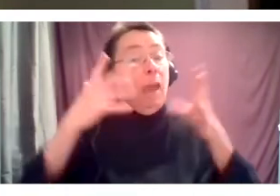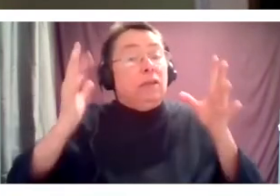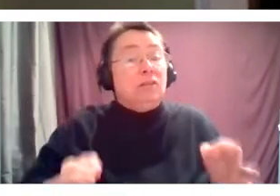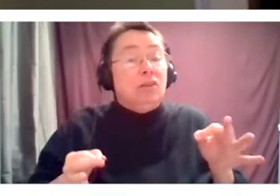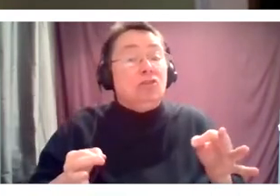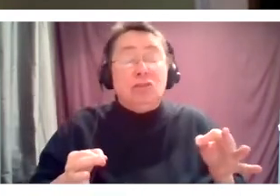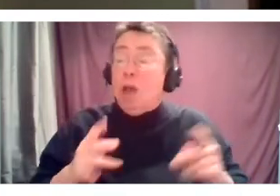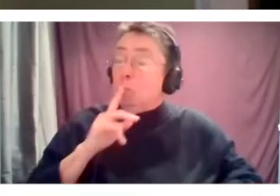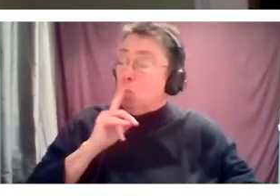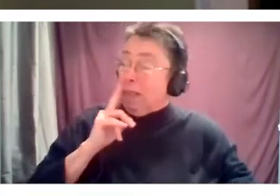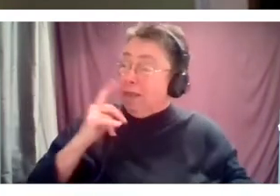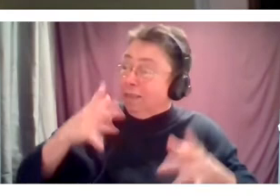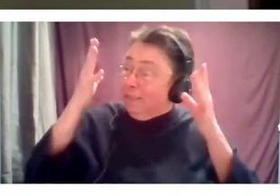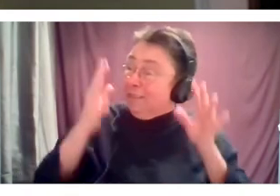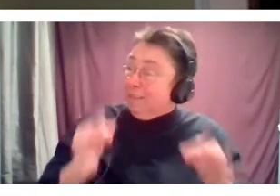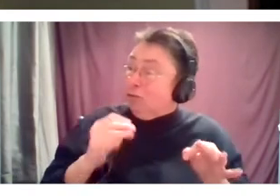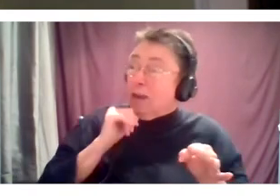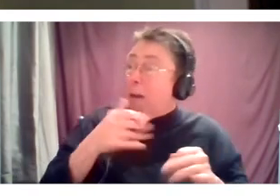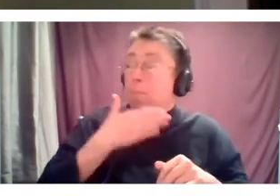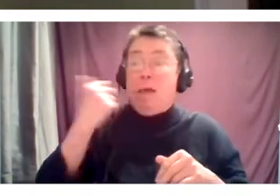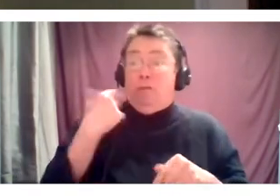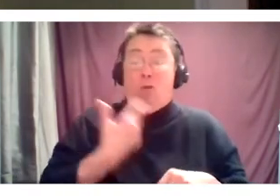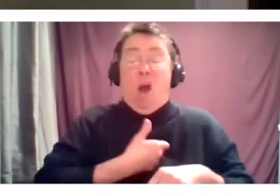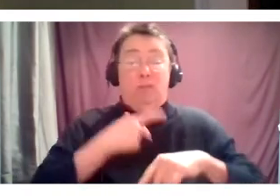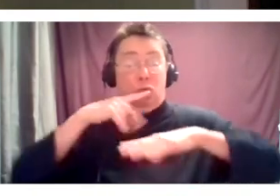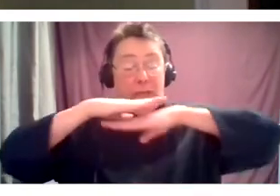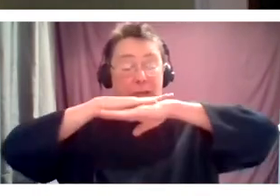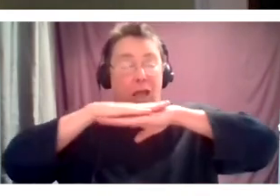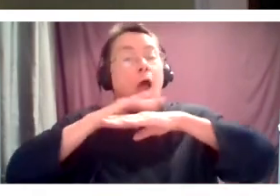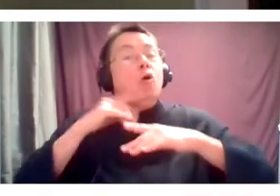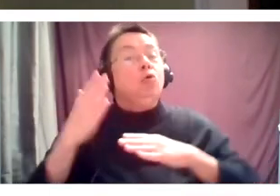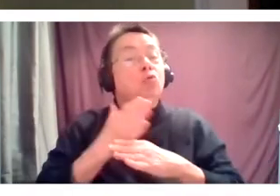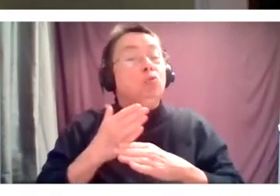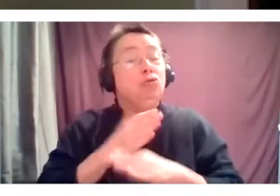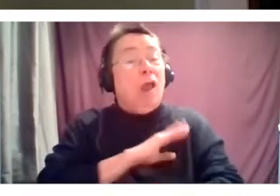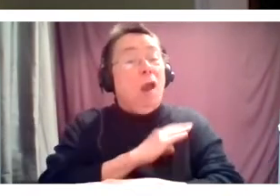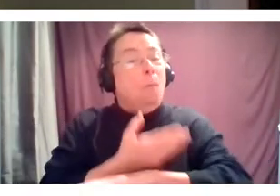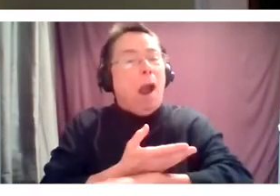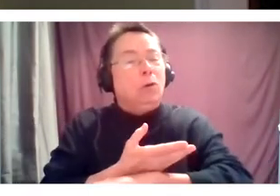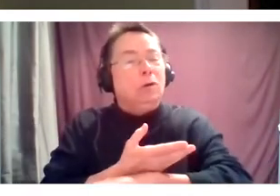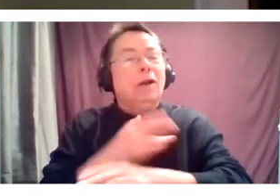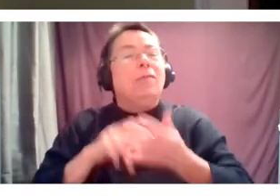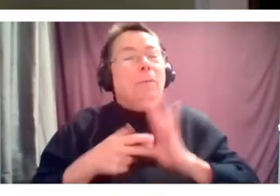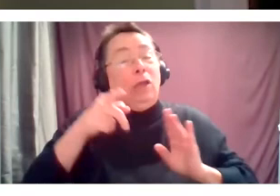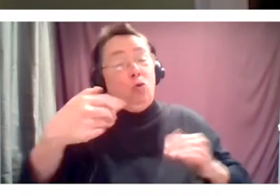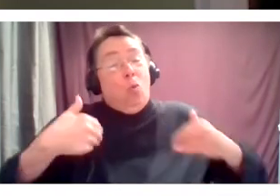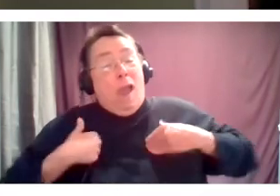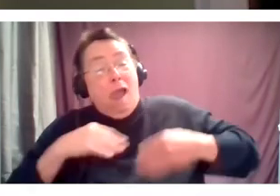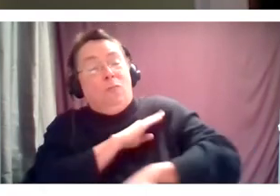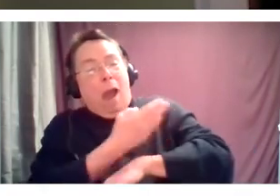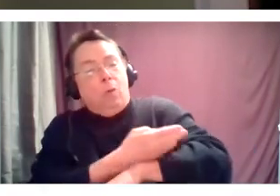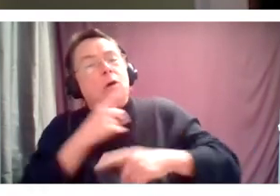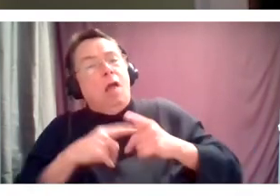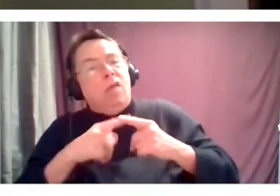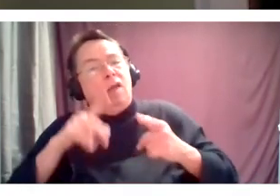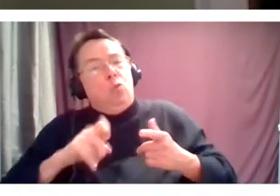on the surface. That, and in order to share power, people with power are going to have to give it up. And so for, this is something that